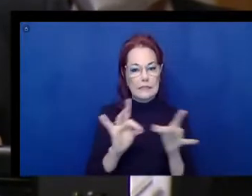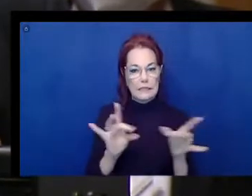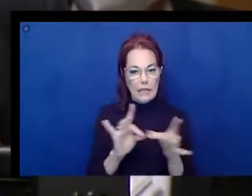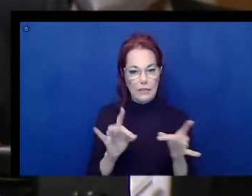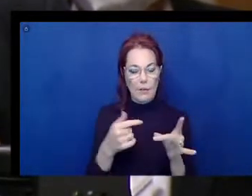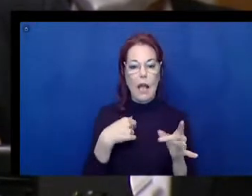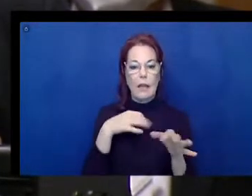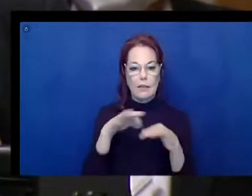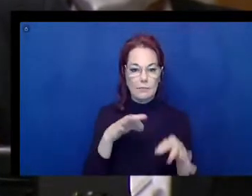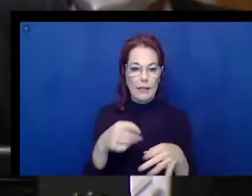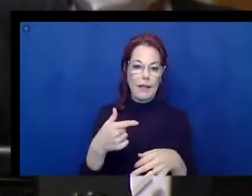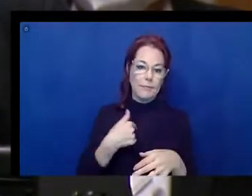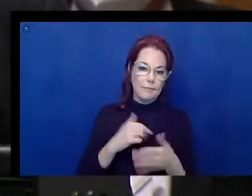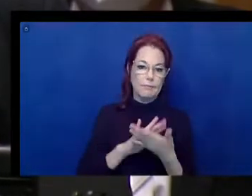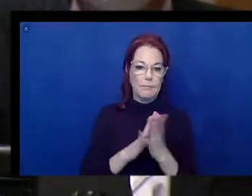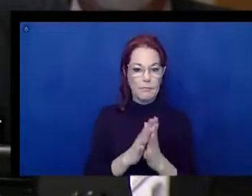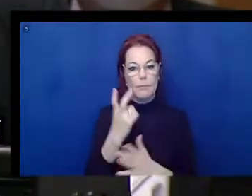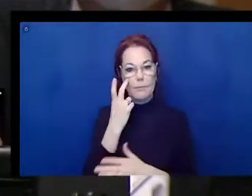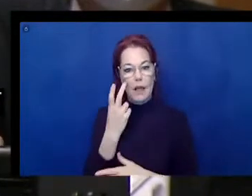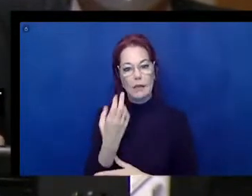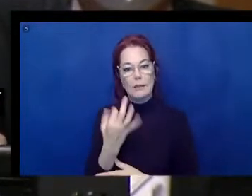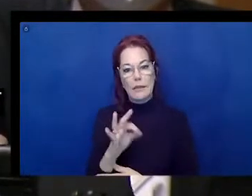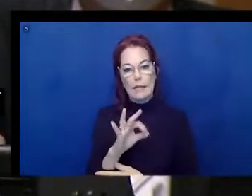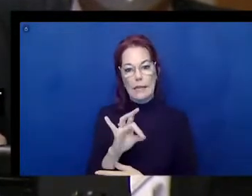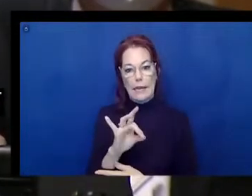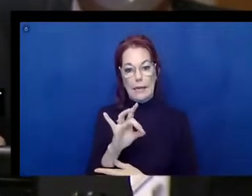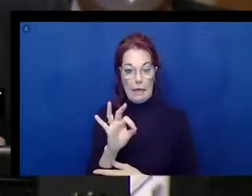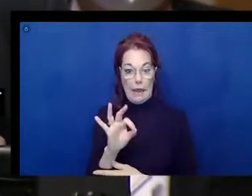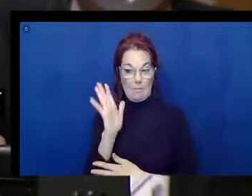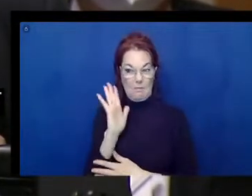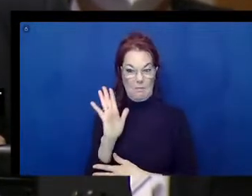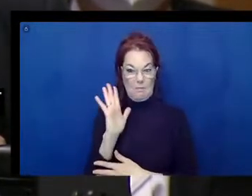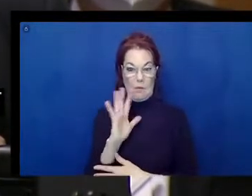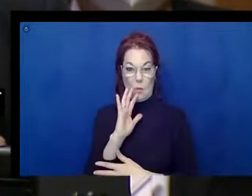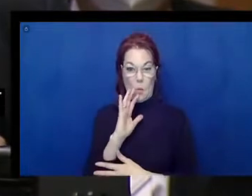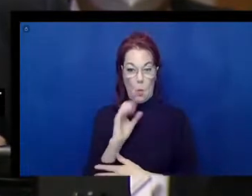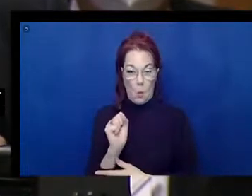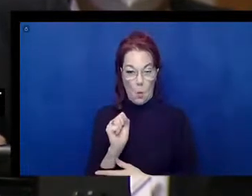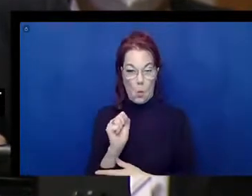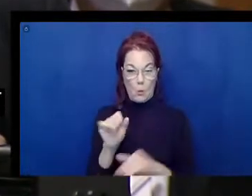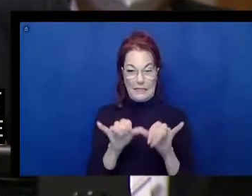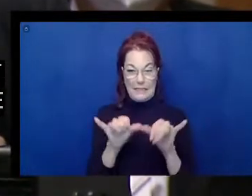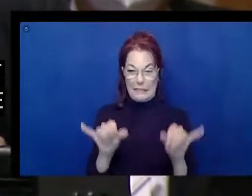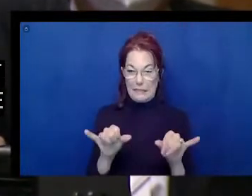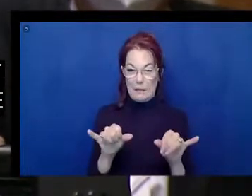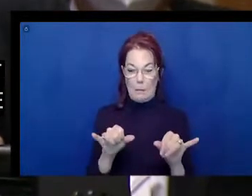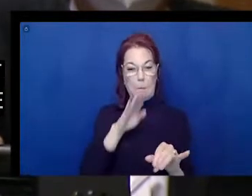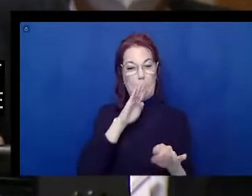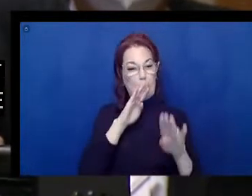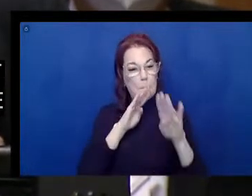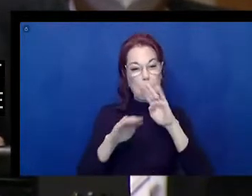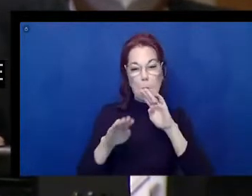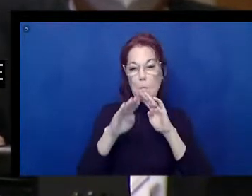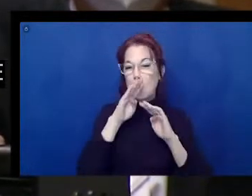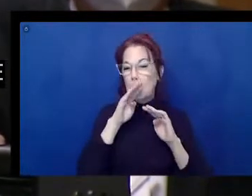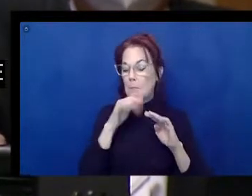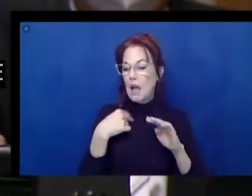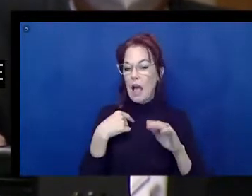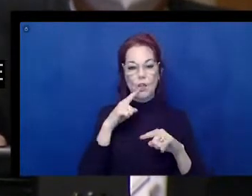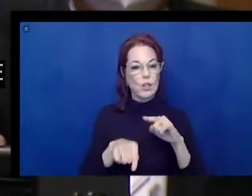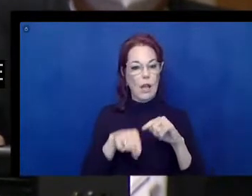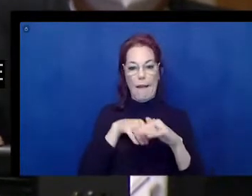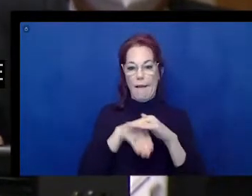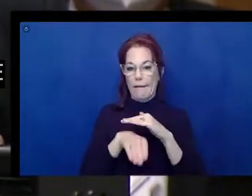1989, the old service systems that were in place made it frustrating, if not impossible, for me to access these services.